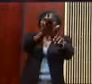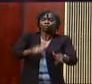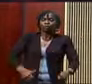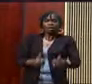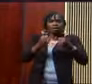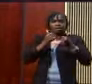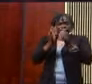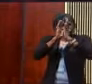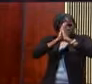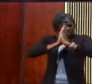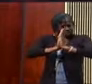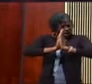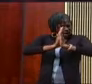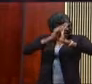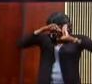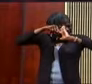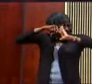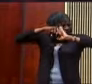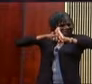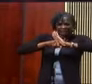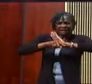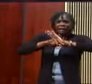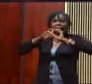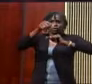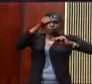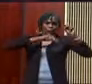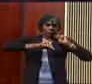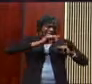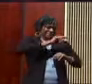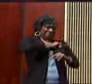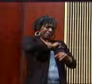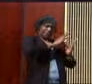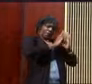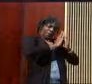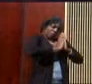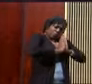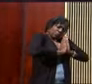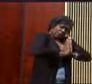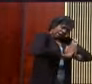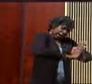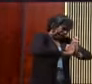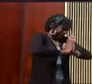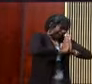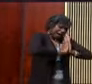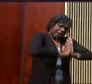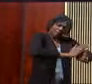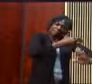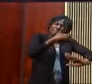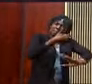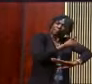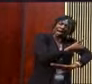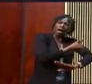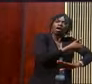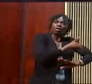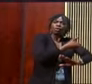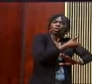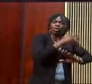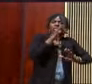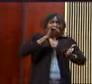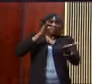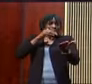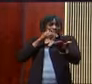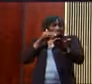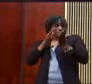Watch this prayer of Nehemiah. It's a powerful prayer. It's a prayer that recognizes that sometimes